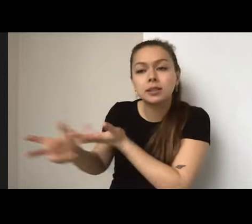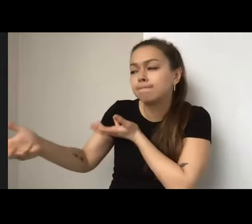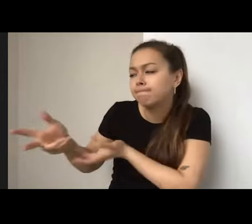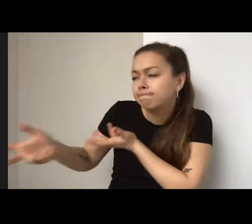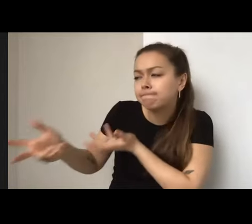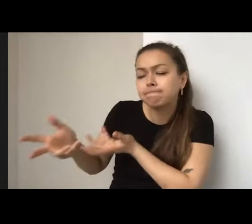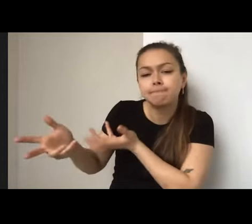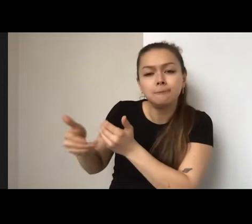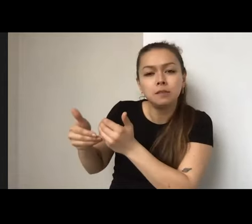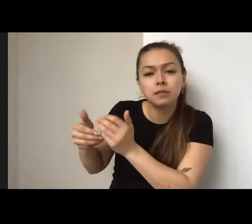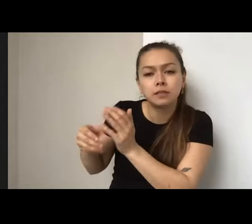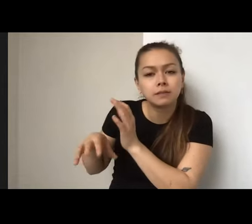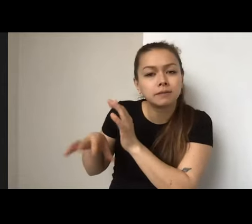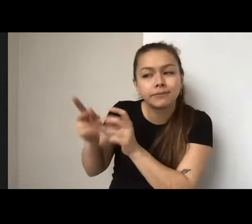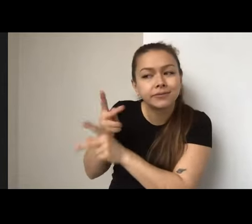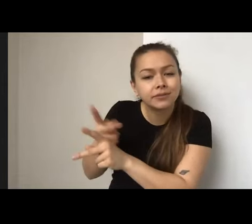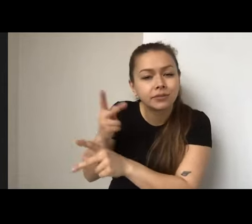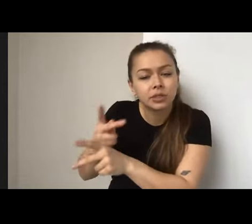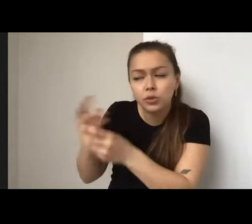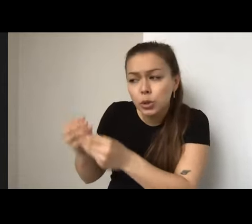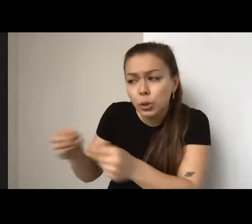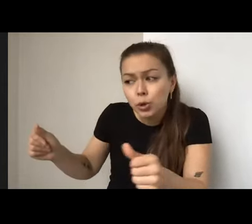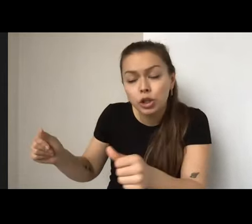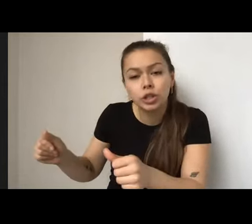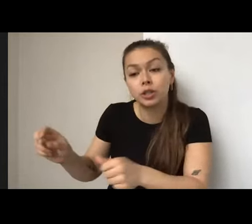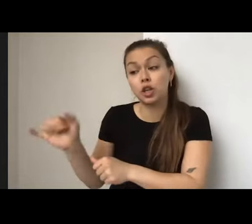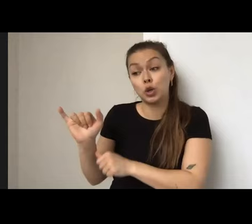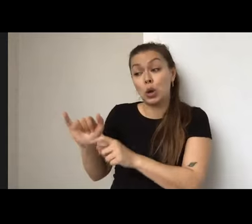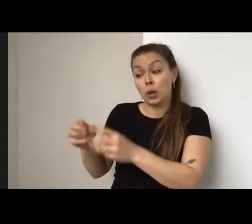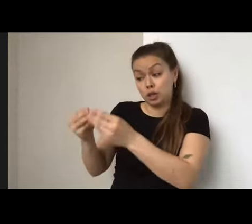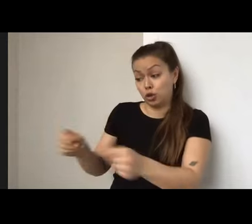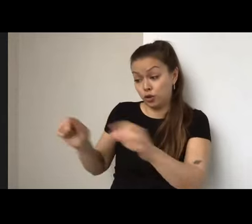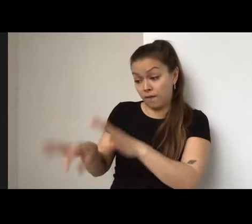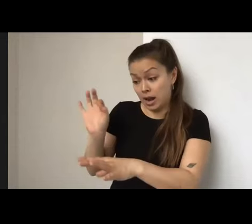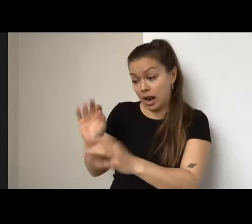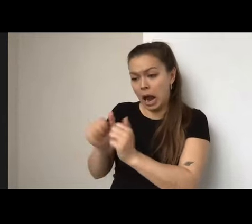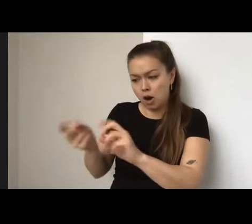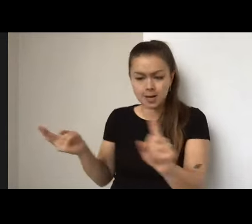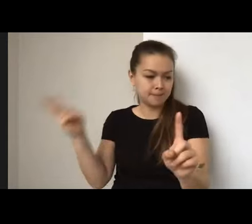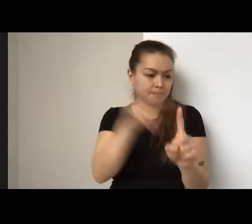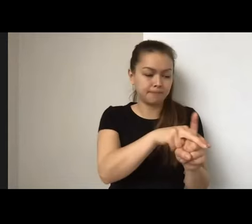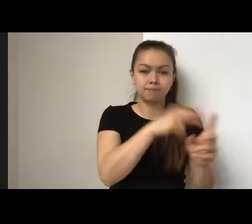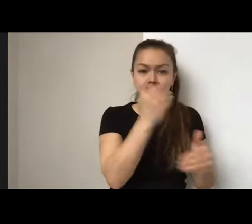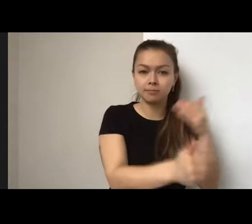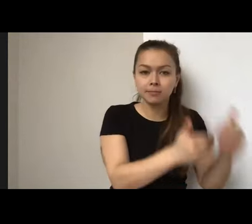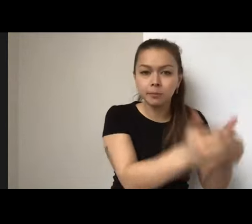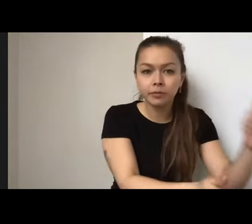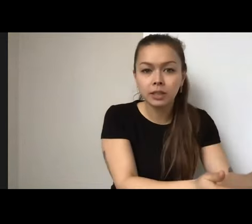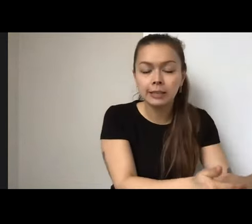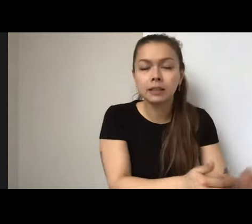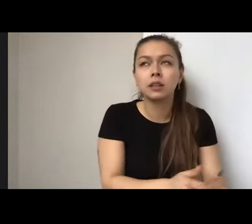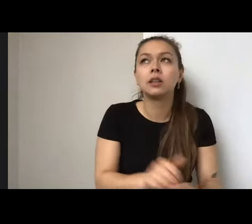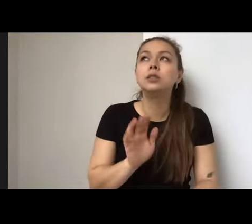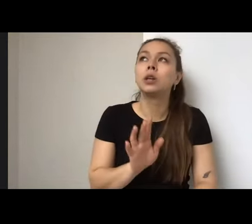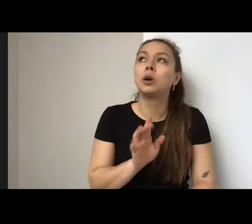working on actually figuring out how we can implement the prototype this year. Uh, so roughly, you know, that percentage of, of, I think it was 10,000 was